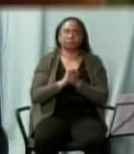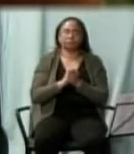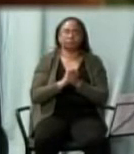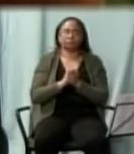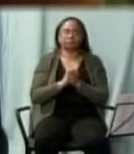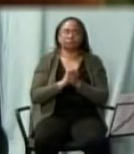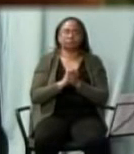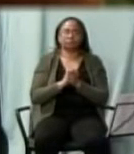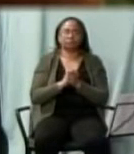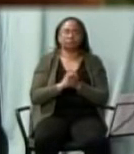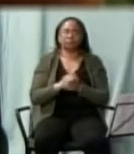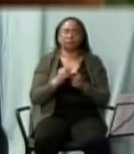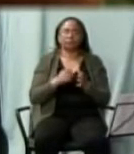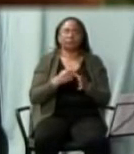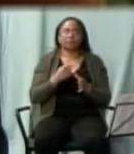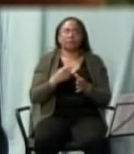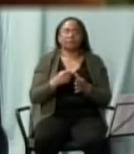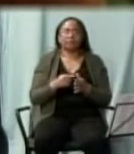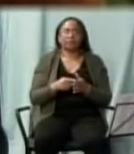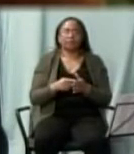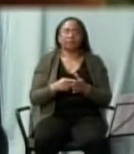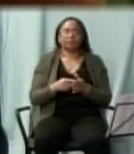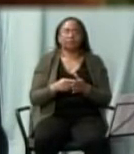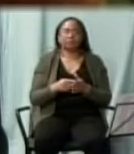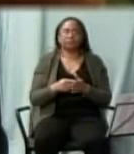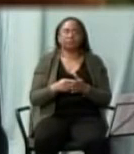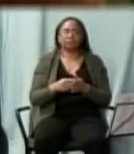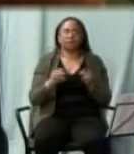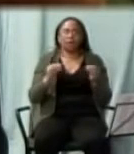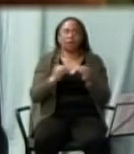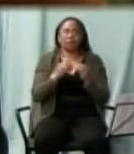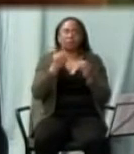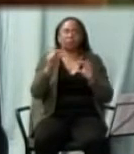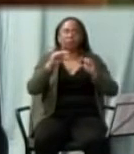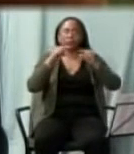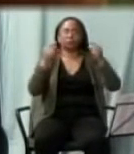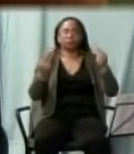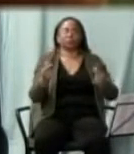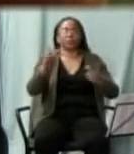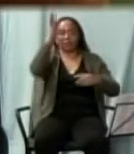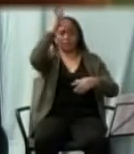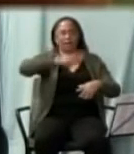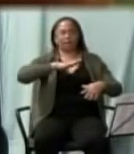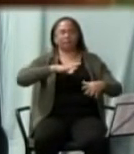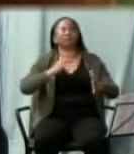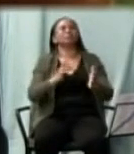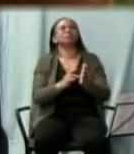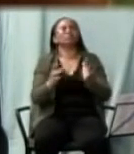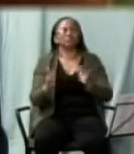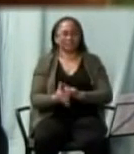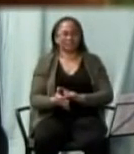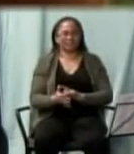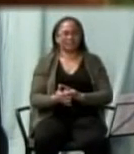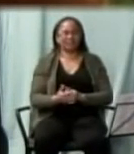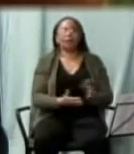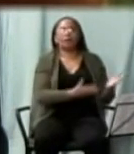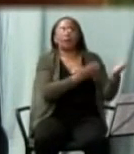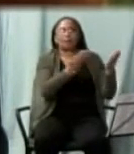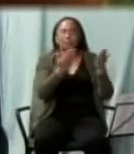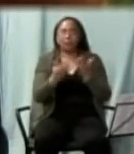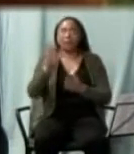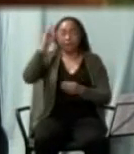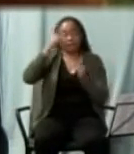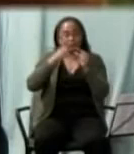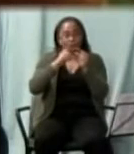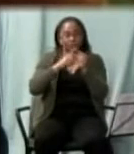and then we have the greatest of all men Jesus bringing his word to others